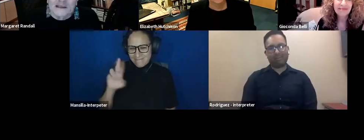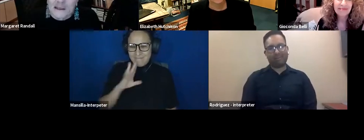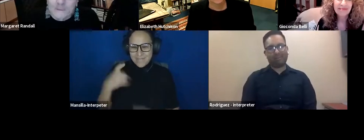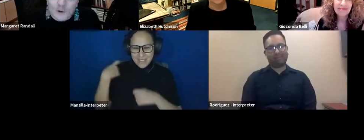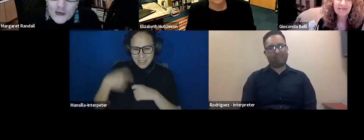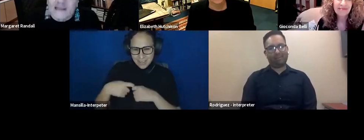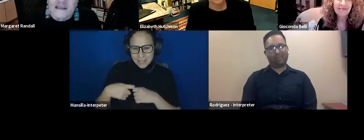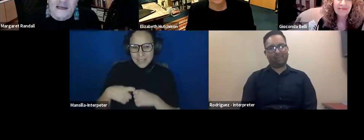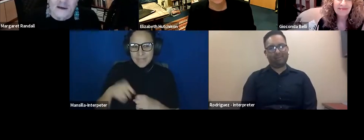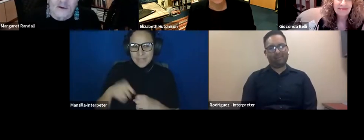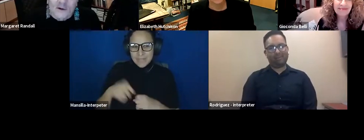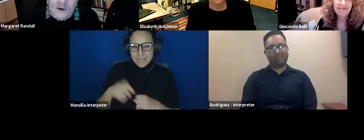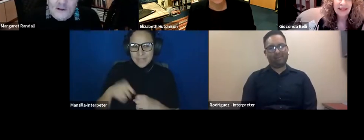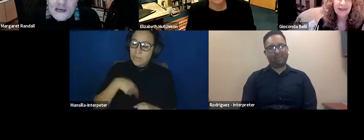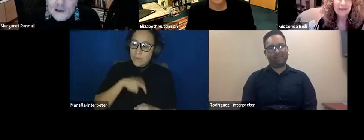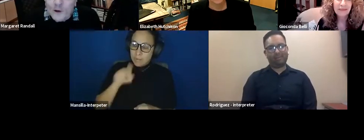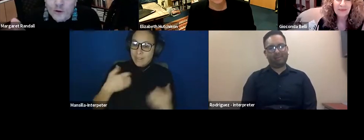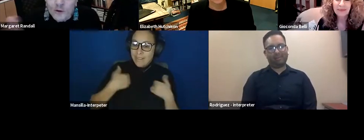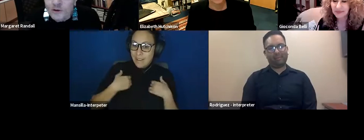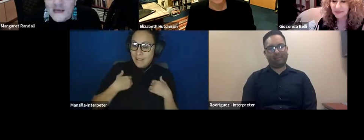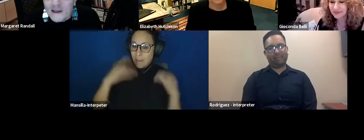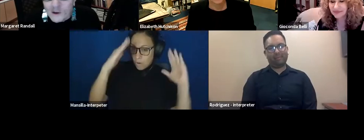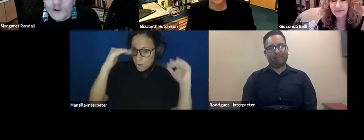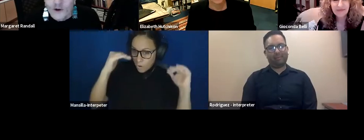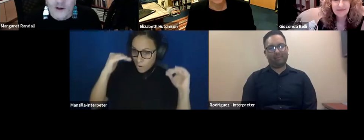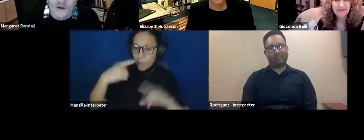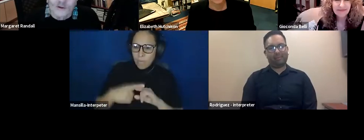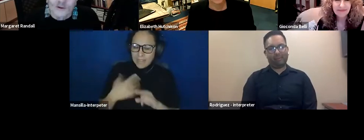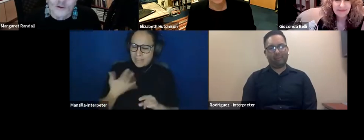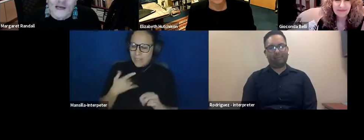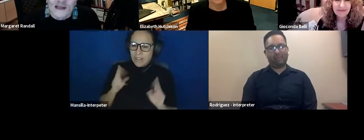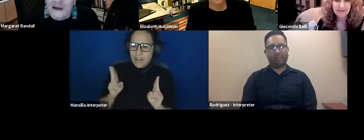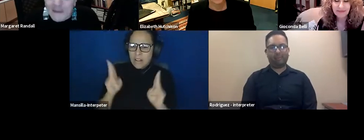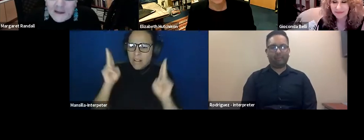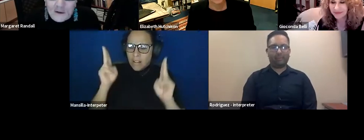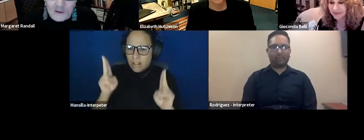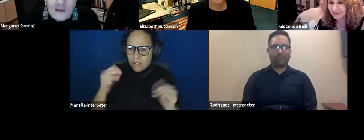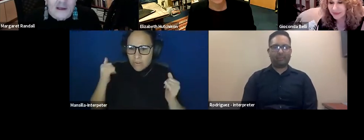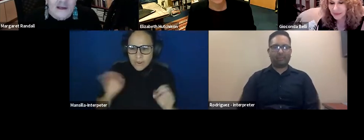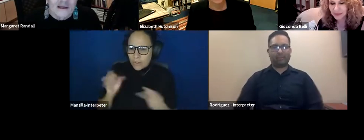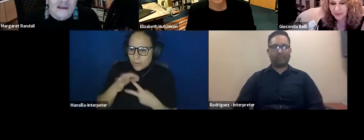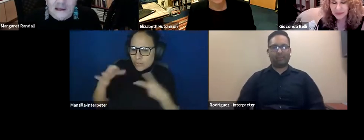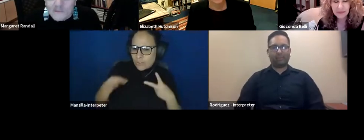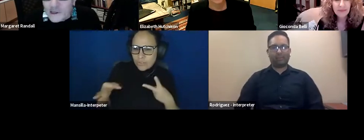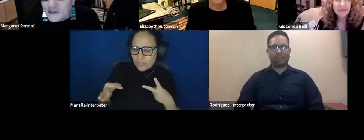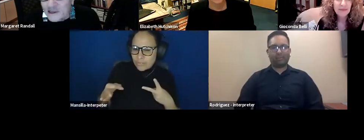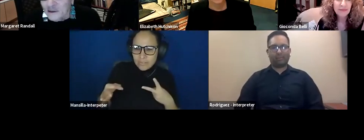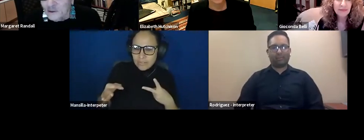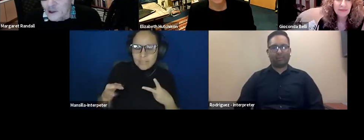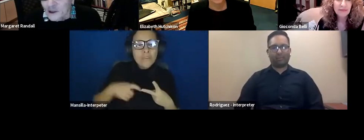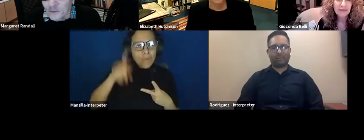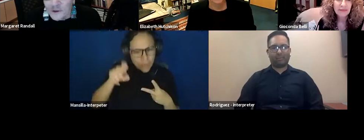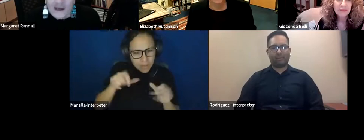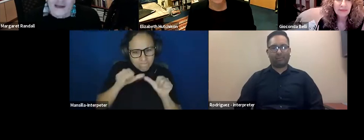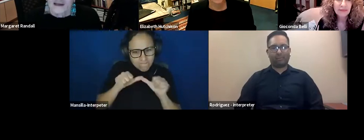tenemos urgencia, ¿no? O sea, no nos queda otra, ¿no? No nos queda remedio, y tenemos que seguir